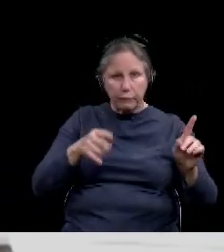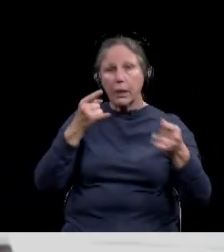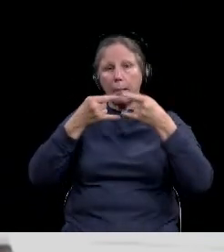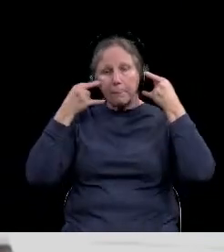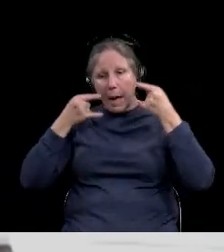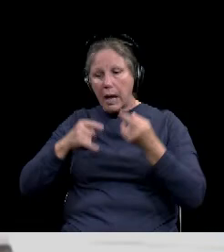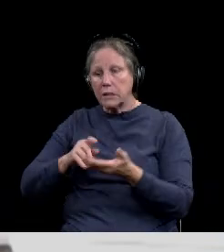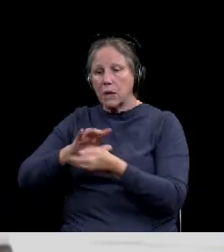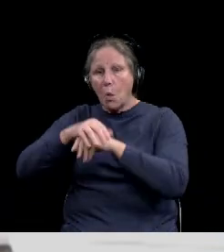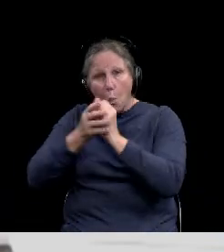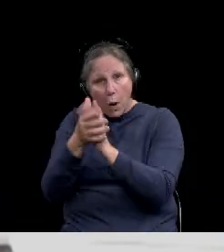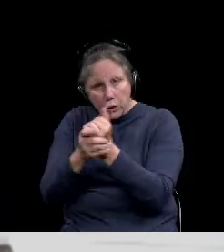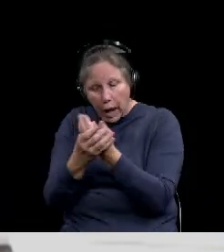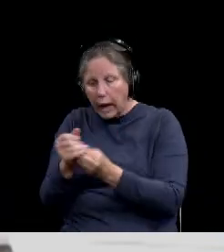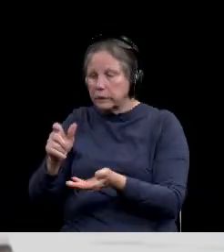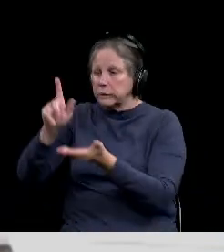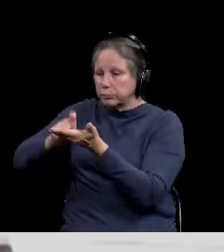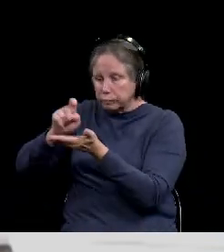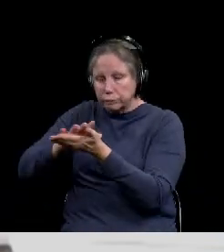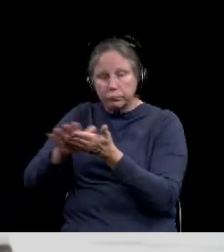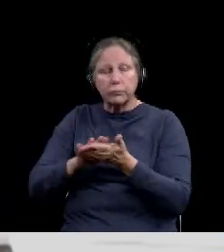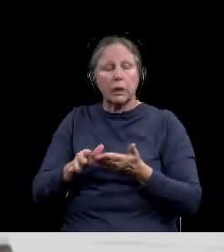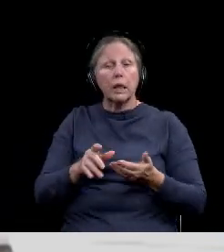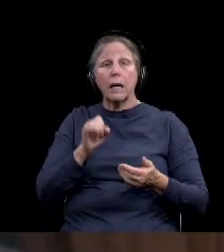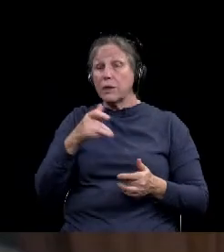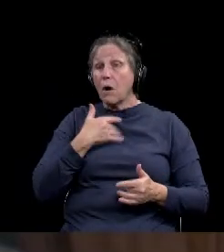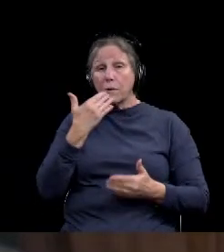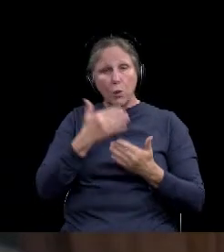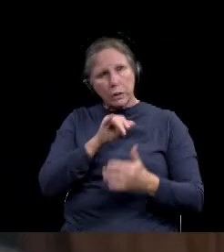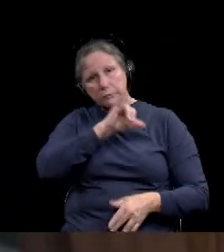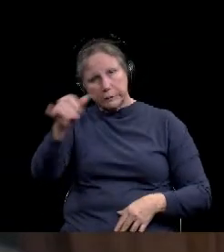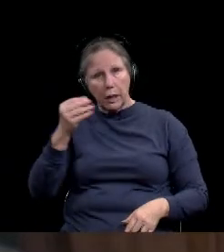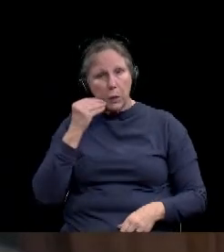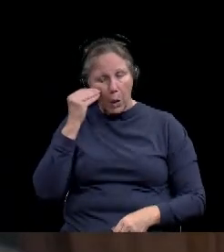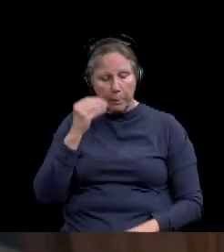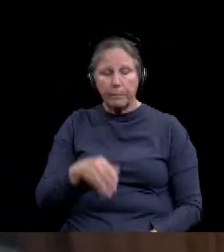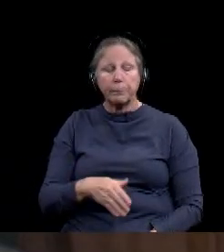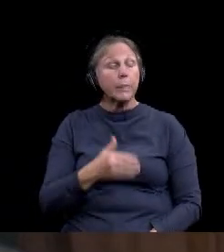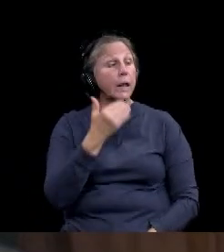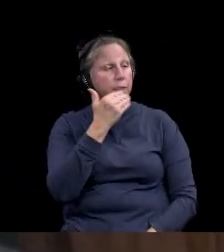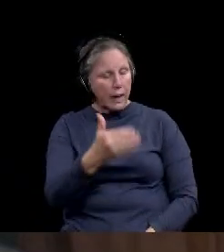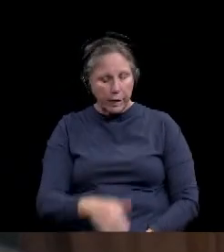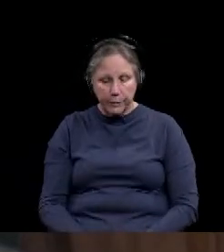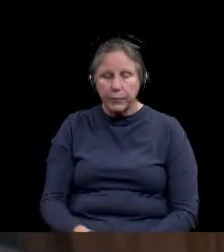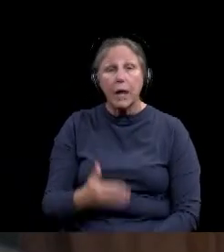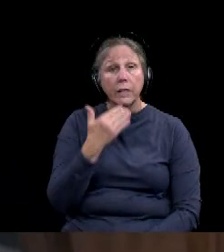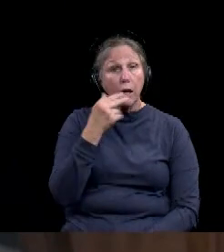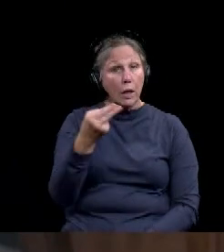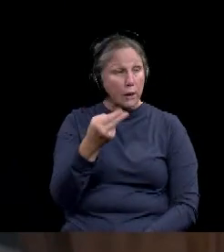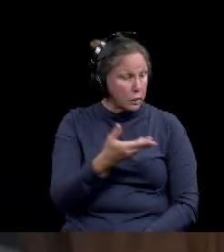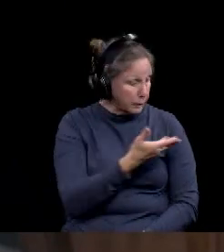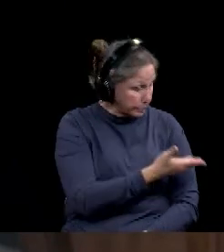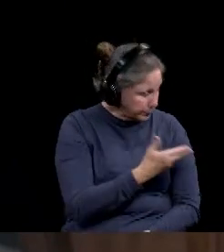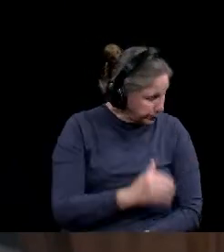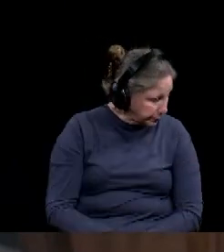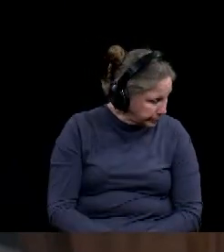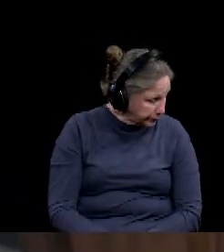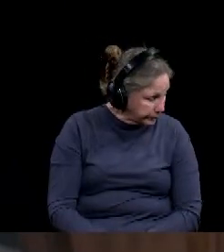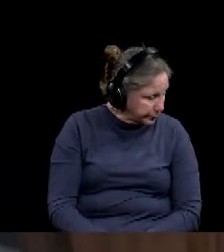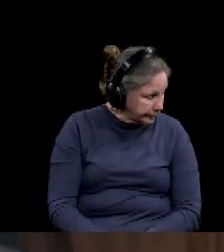home if you don't feel well. Um, so thank you. Okay. Thank you. Dr. Josh Hauser from Baby Scott and White.